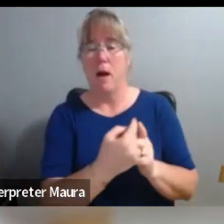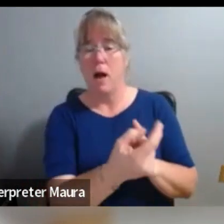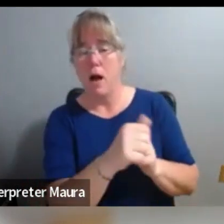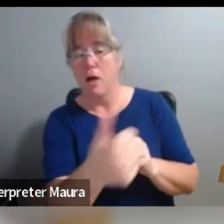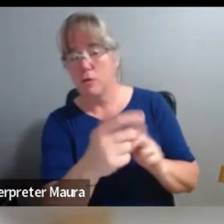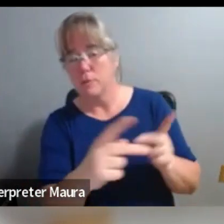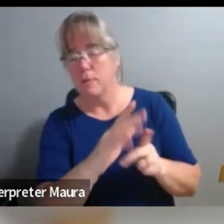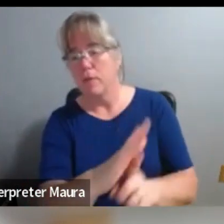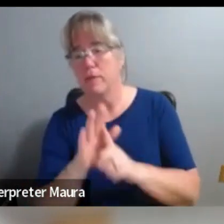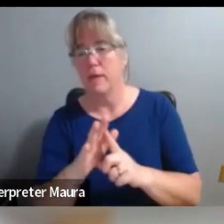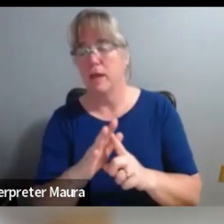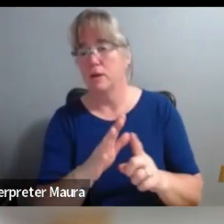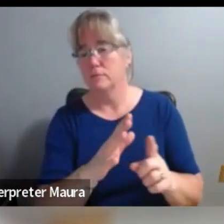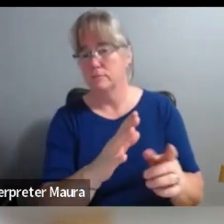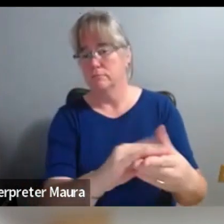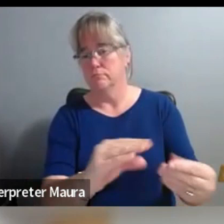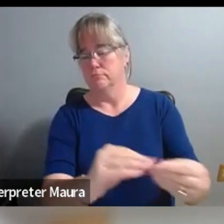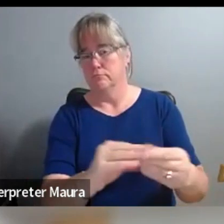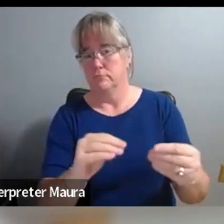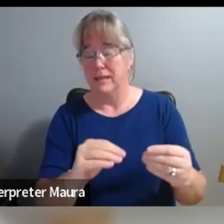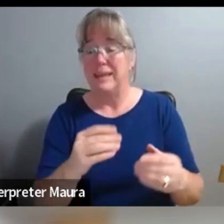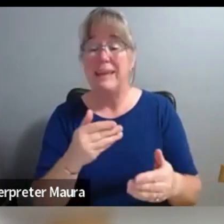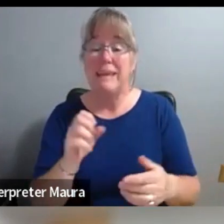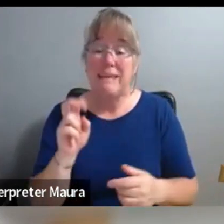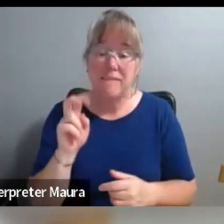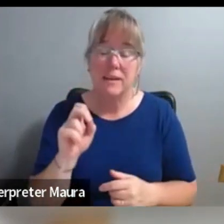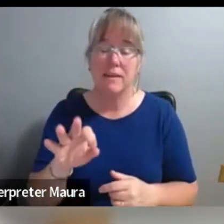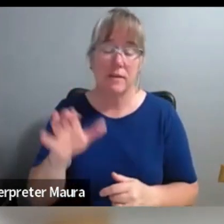even if some of what they had to say was hard to hear.